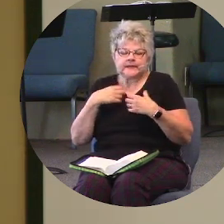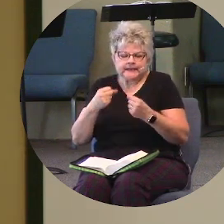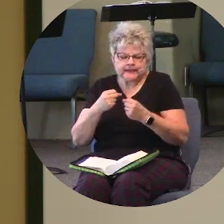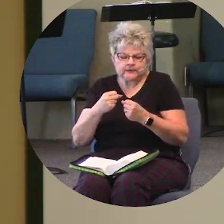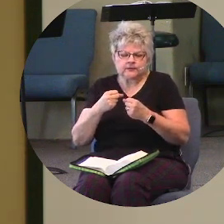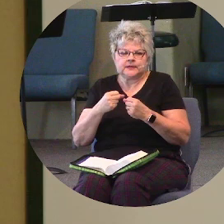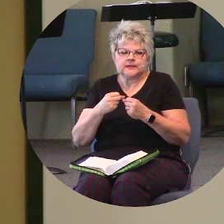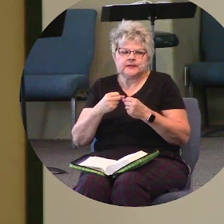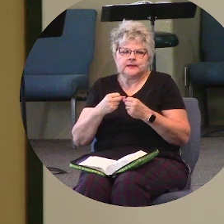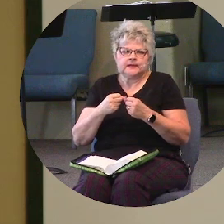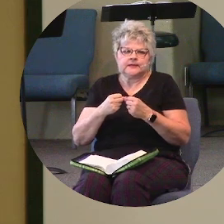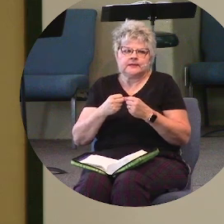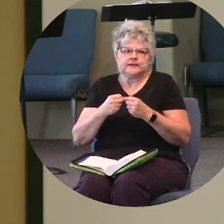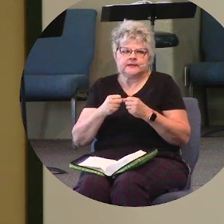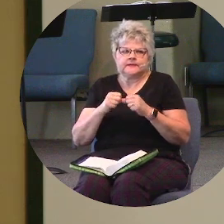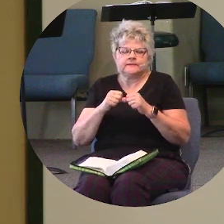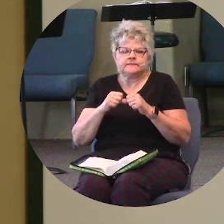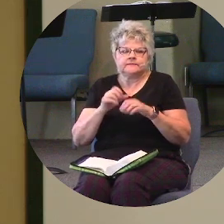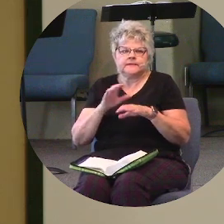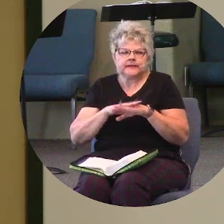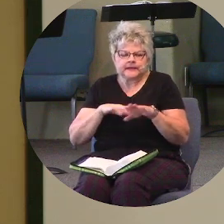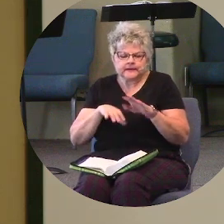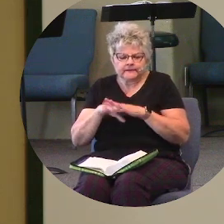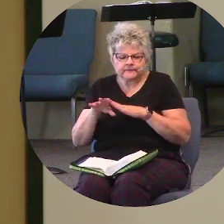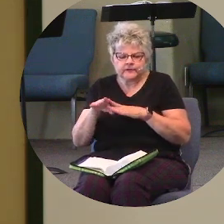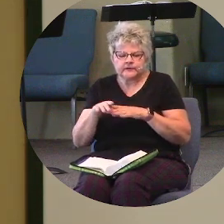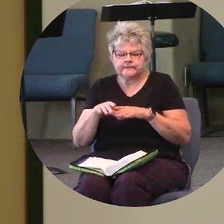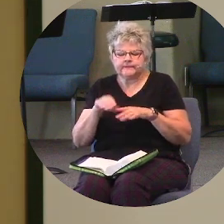to not just survive, but to thrive.